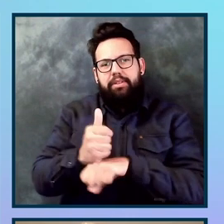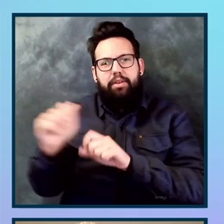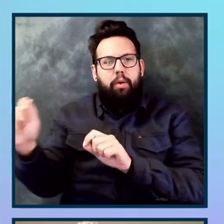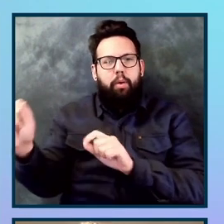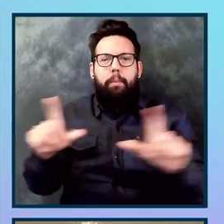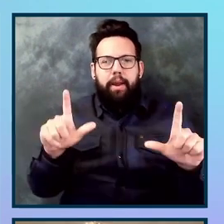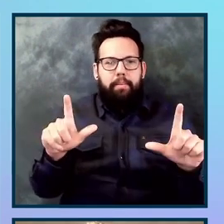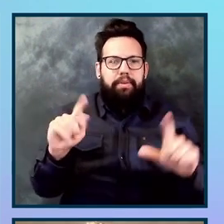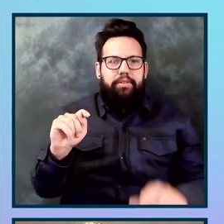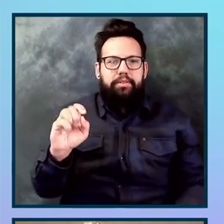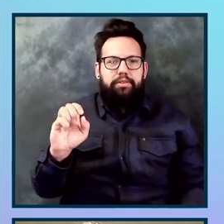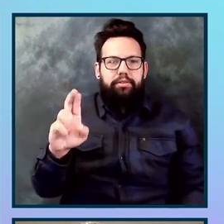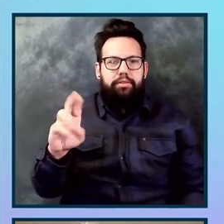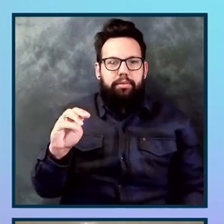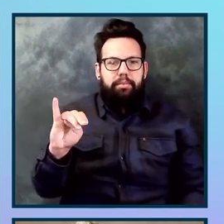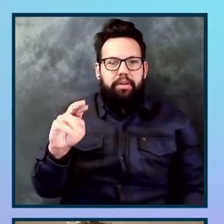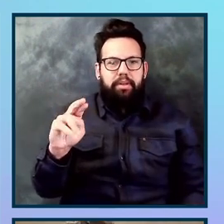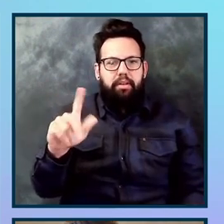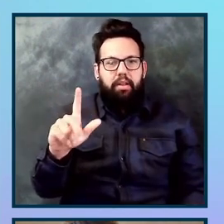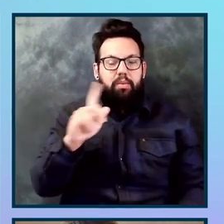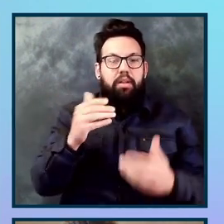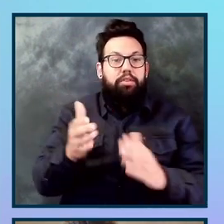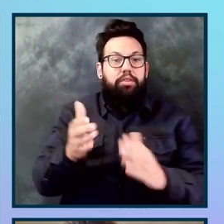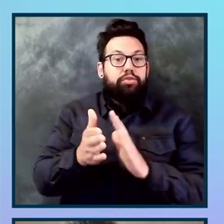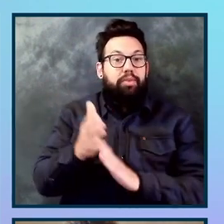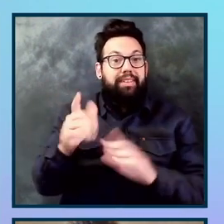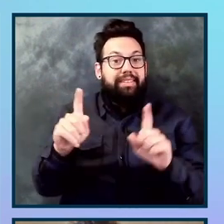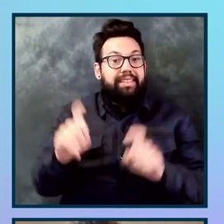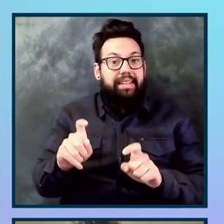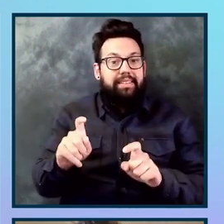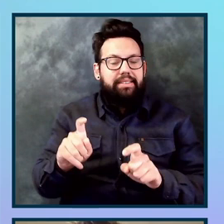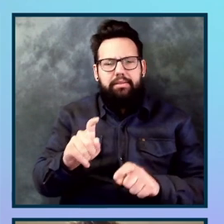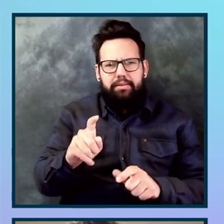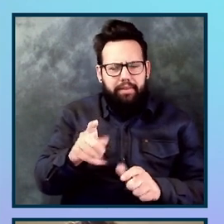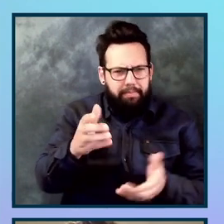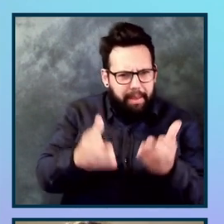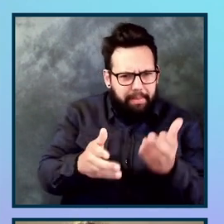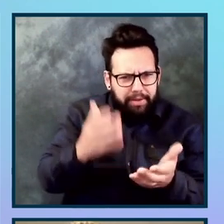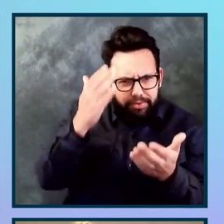I'm going to run these unit tests real quick. Um, for those of who don't know what unit tests are, a brief overview is basically, um,